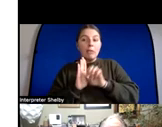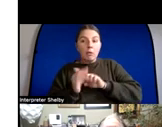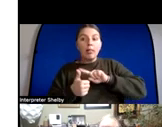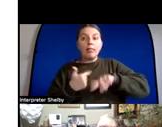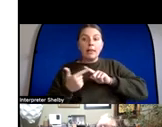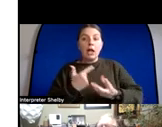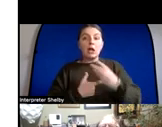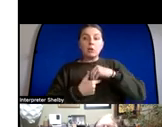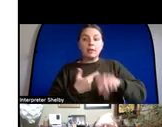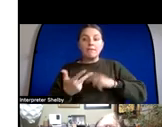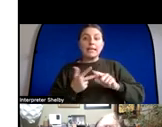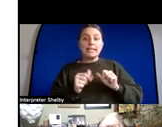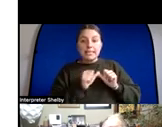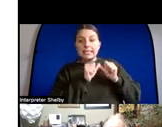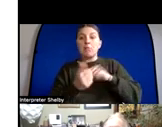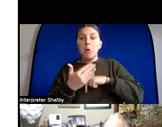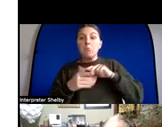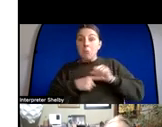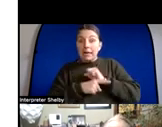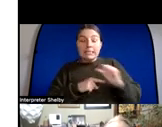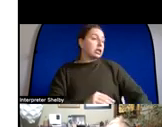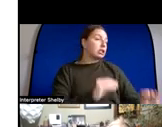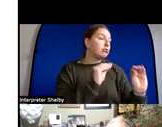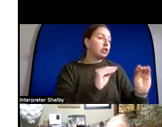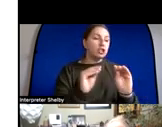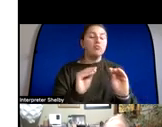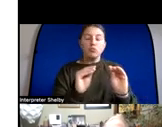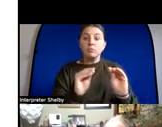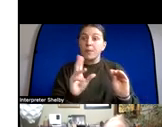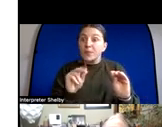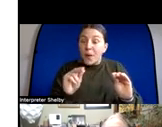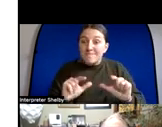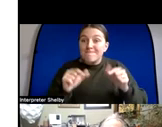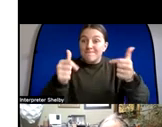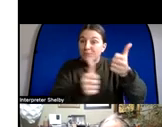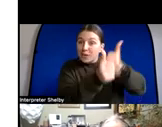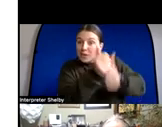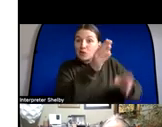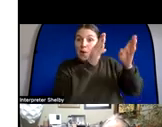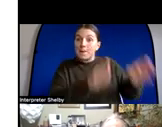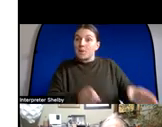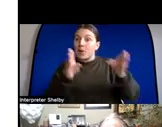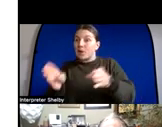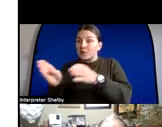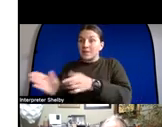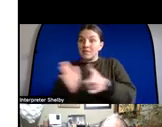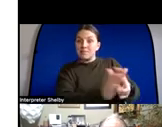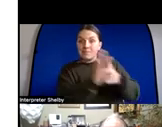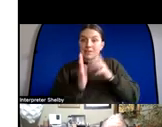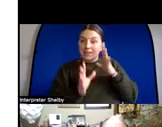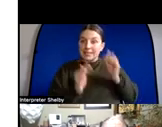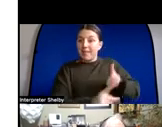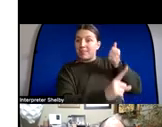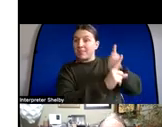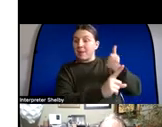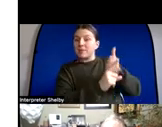now people have to go out into the world and make these decisions on their own and every decision they make will have an impact